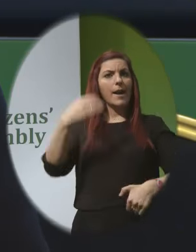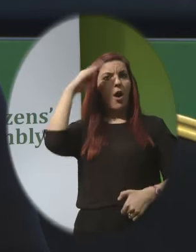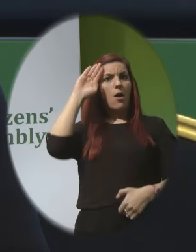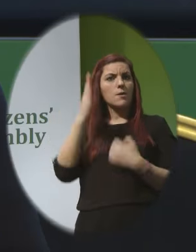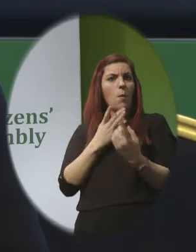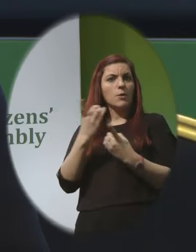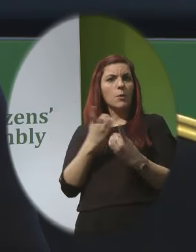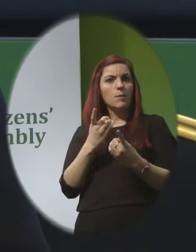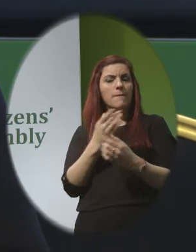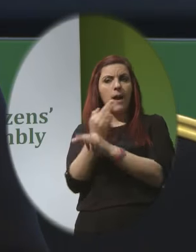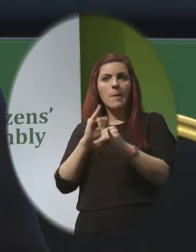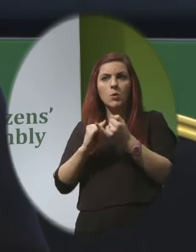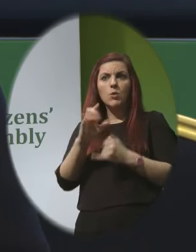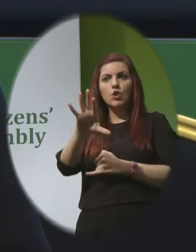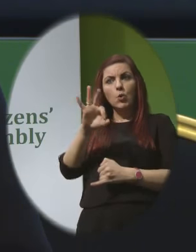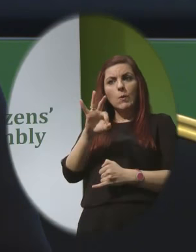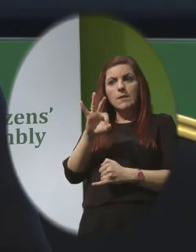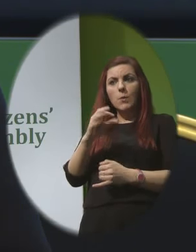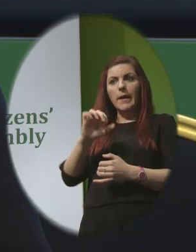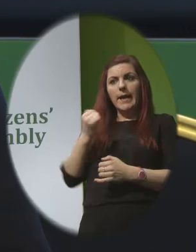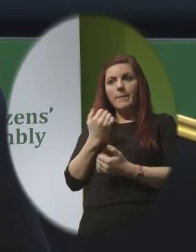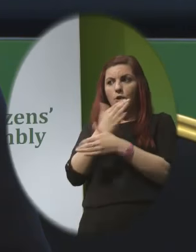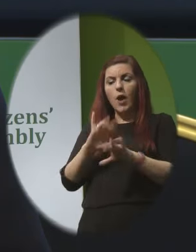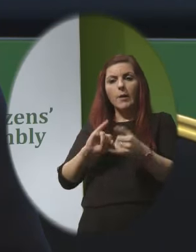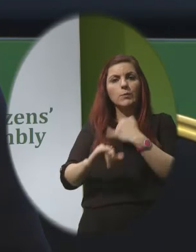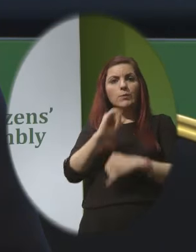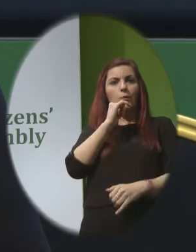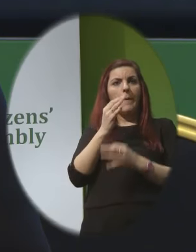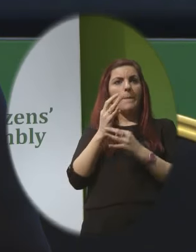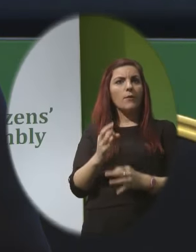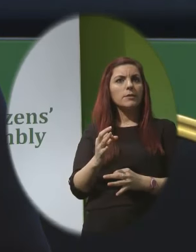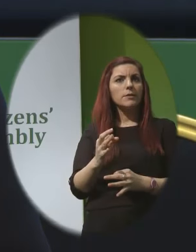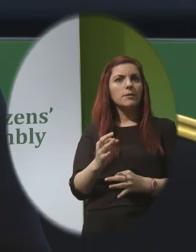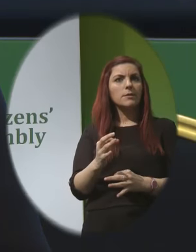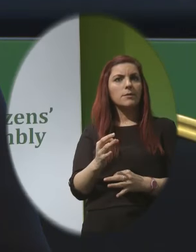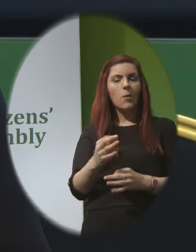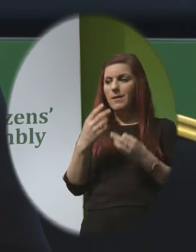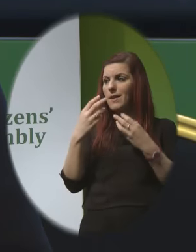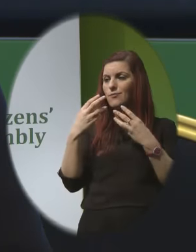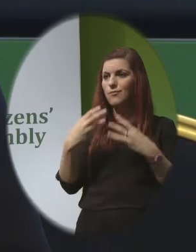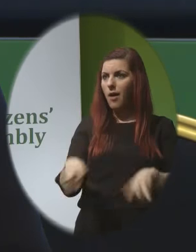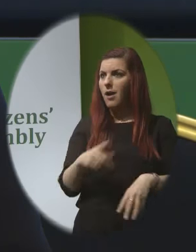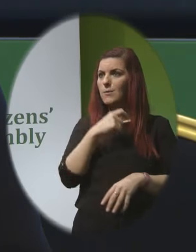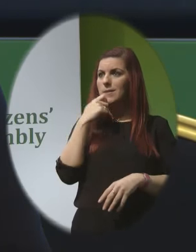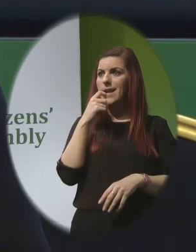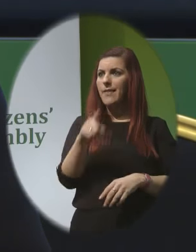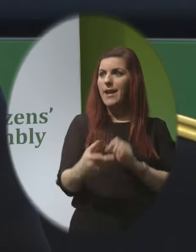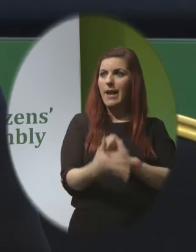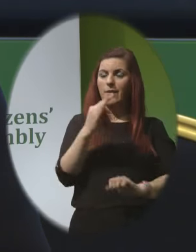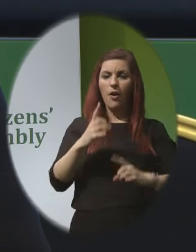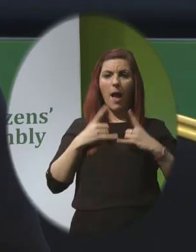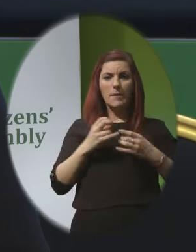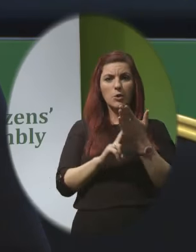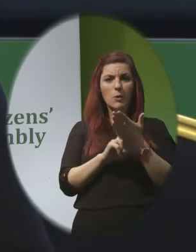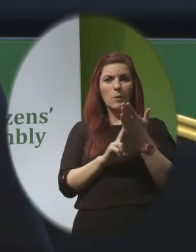to the families who choose to keep their imperfect child It is an insult to Shea and his tribe and to their families and friends To use Down syndrome in a pro